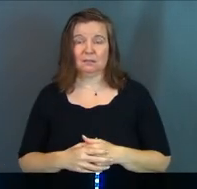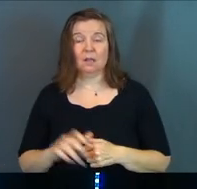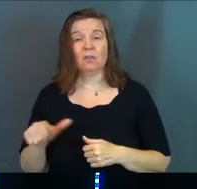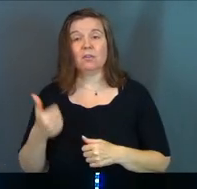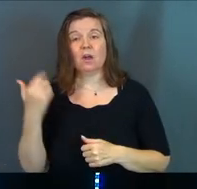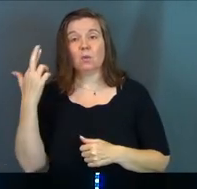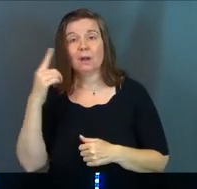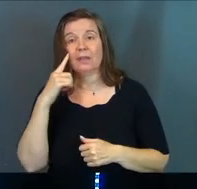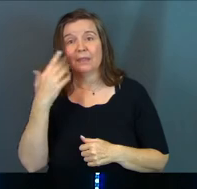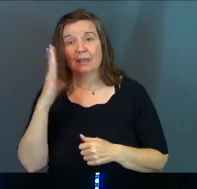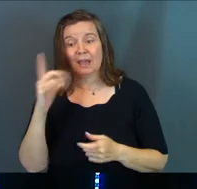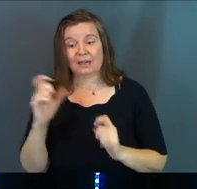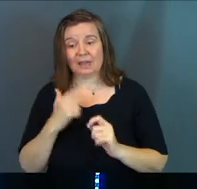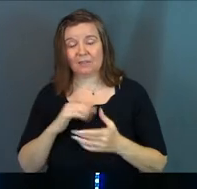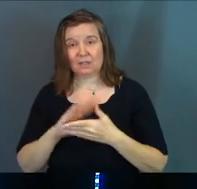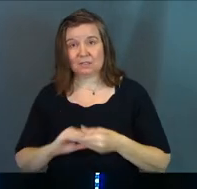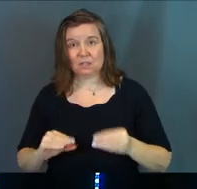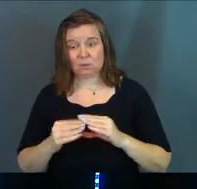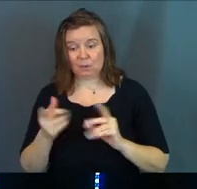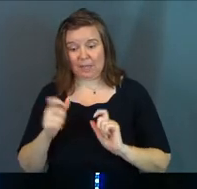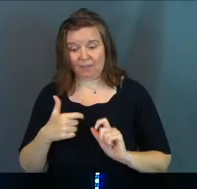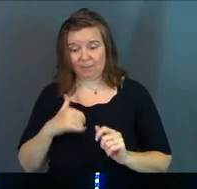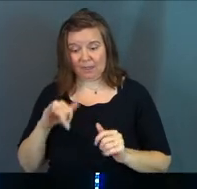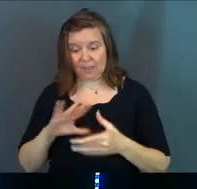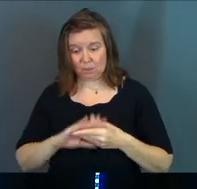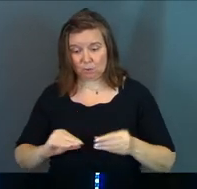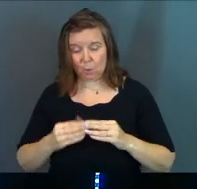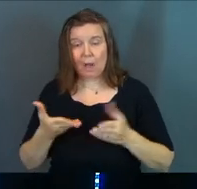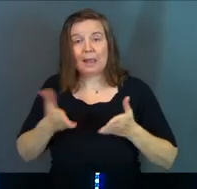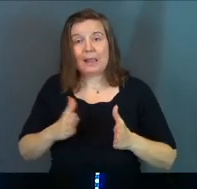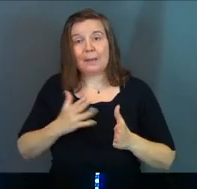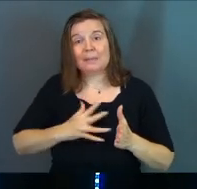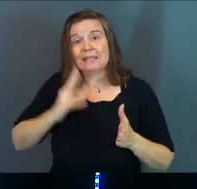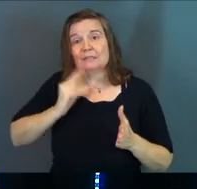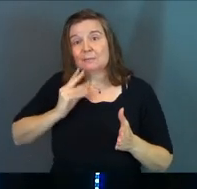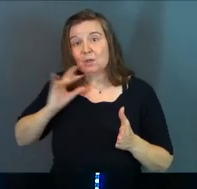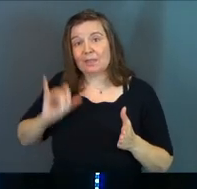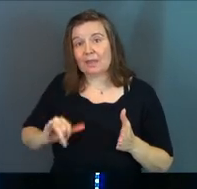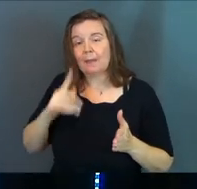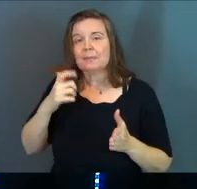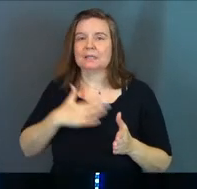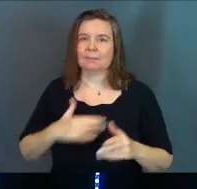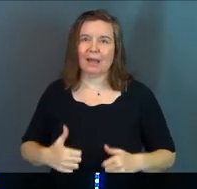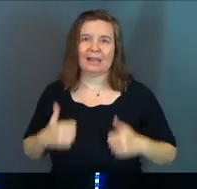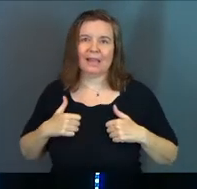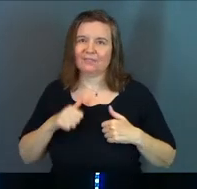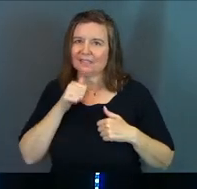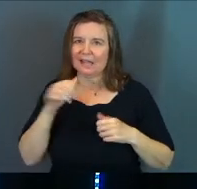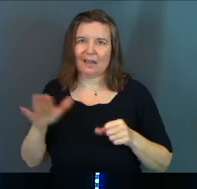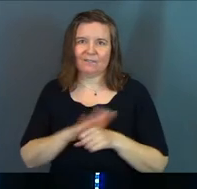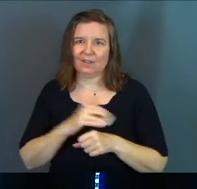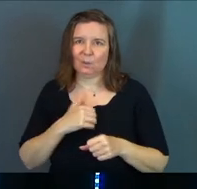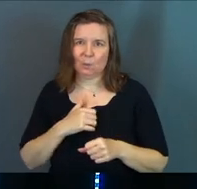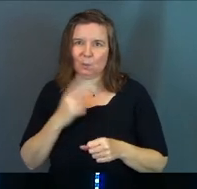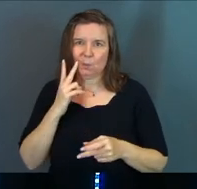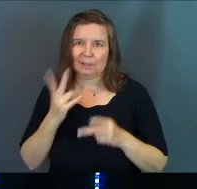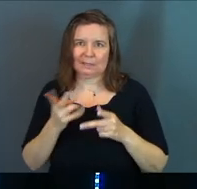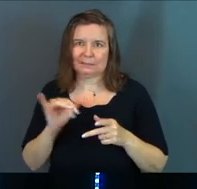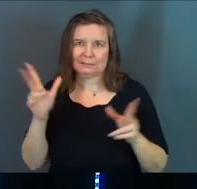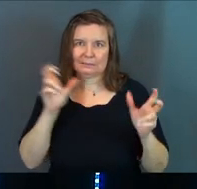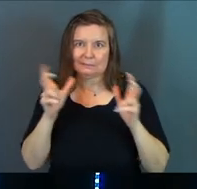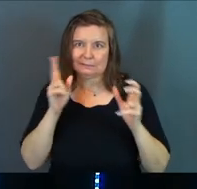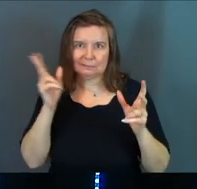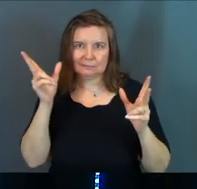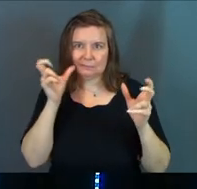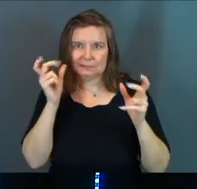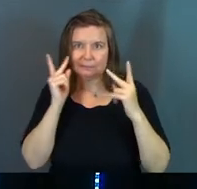The other reason I think God gave us that story, gave me that story, let me experience that, because my life is not filled with seeing angels and